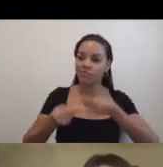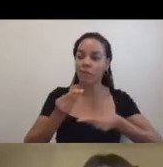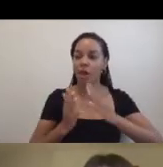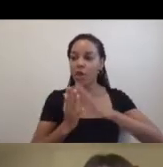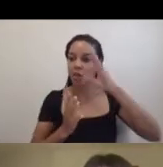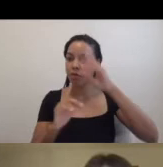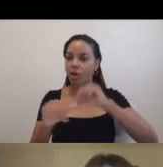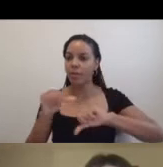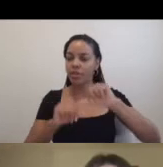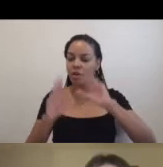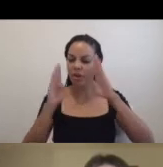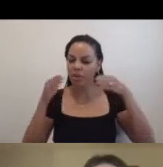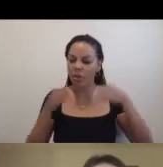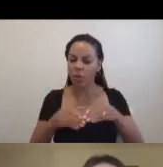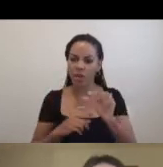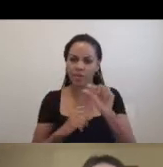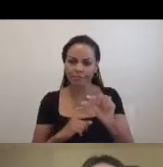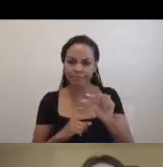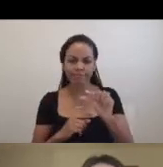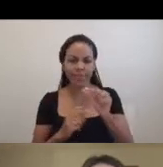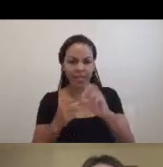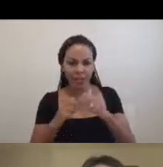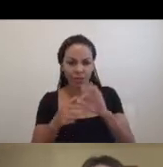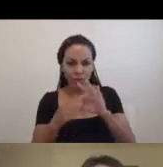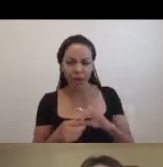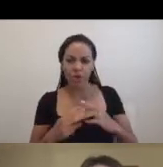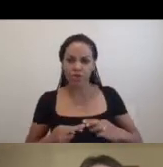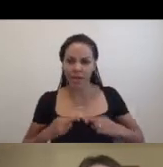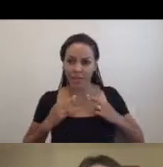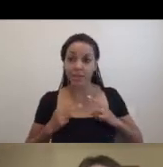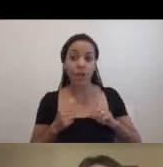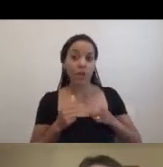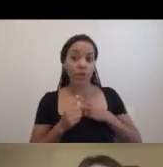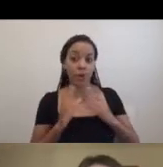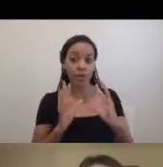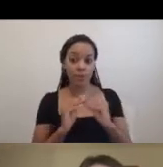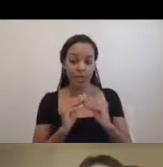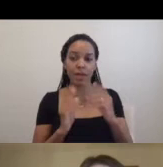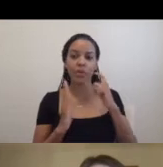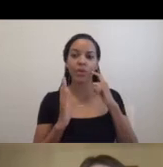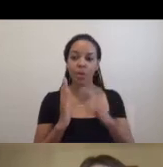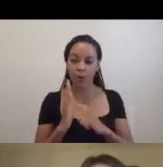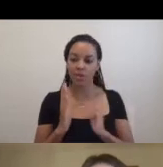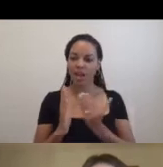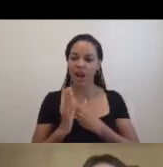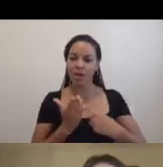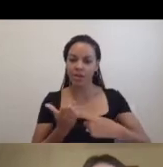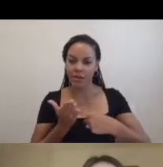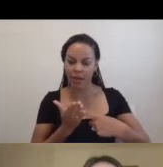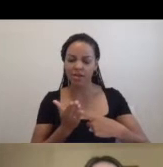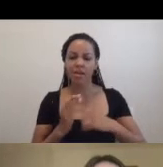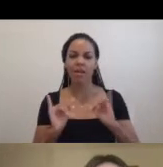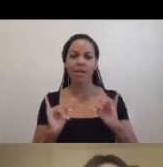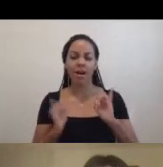macro issues around residencies. During the first meeting, it became apparent that our discussions were a revelation for all of us.